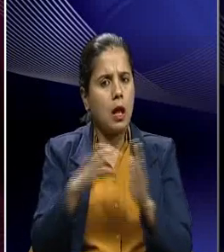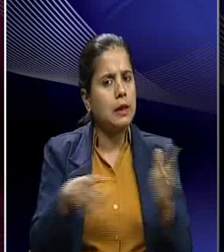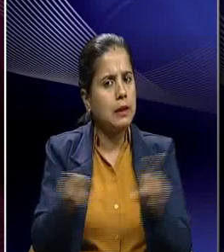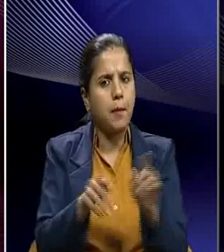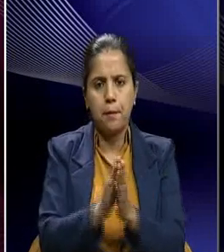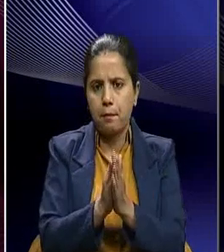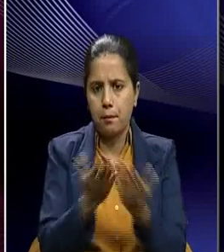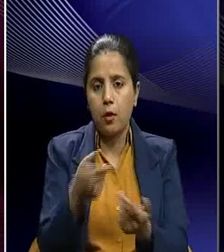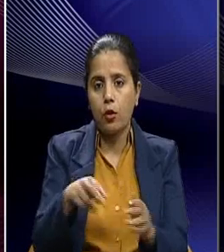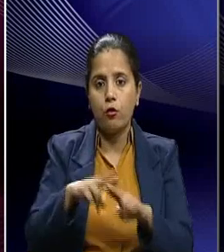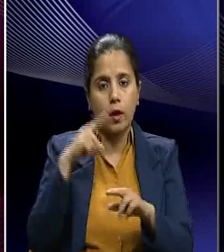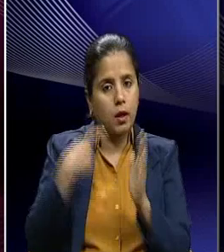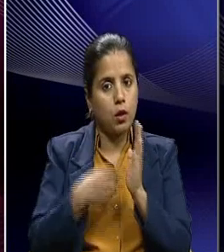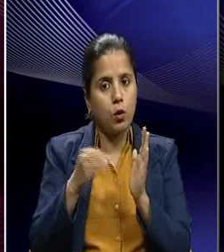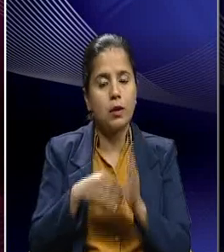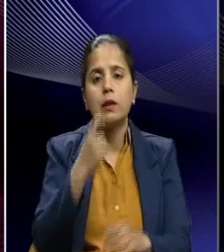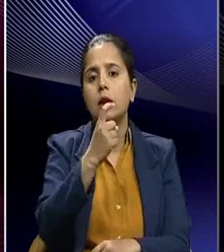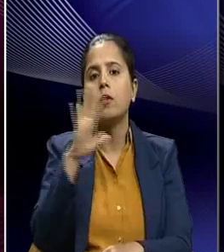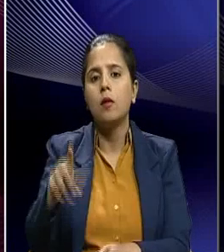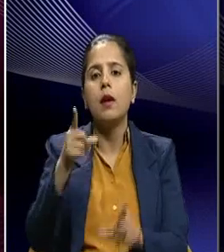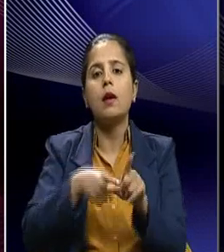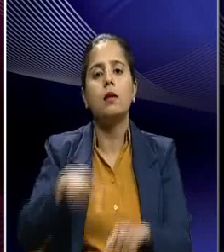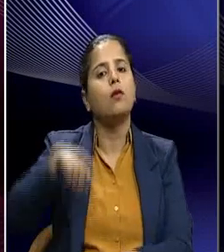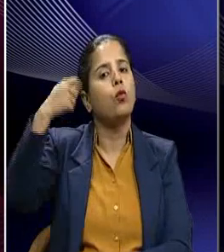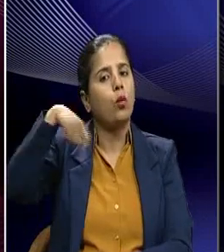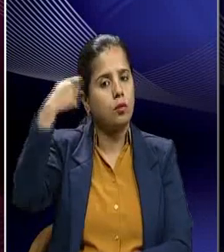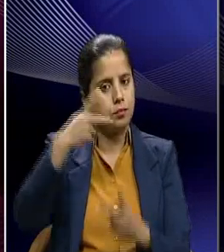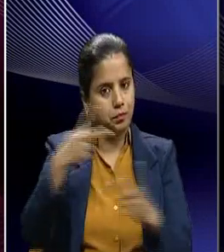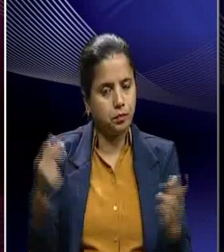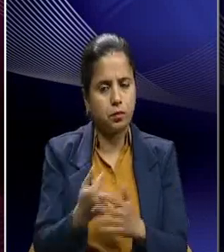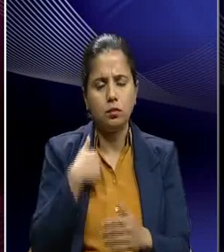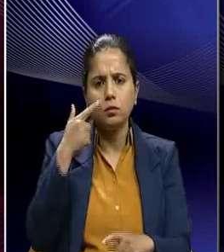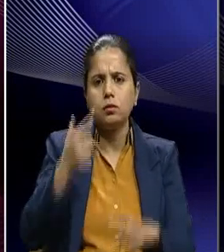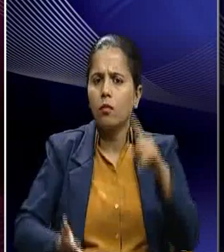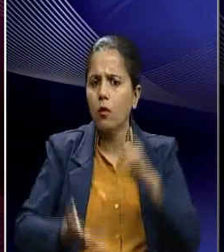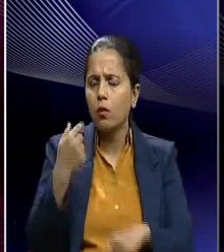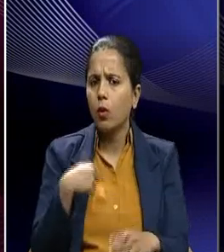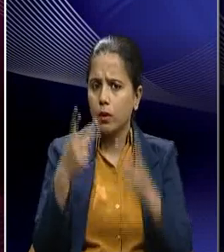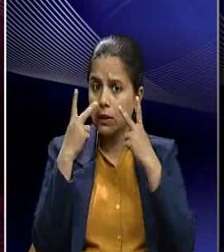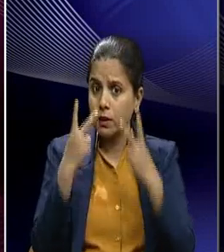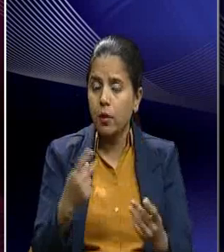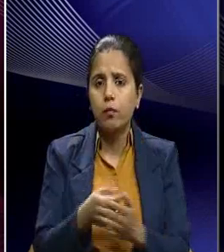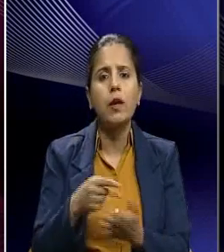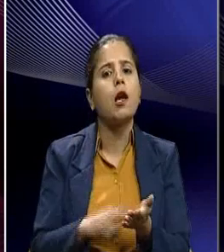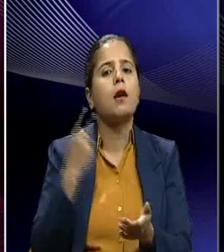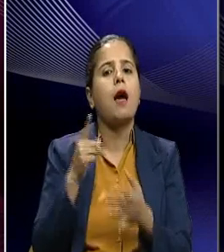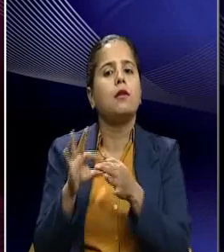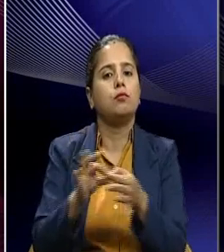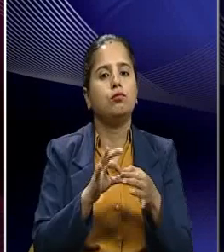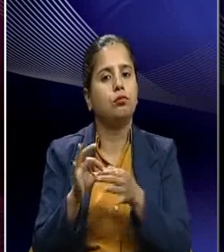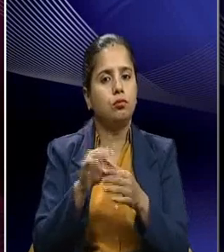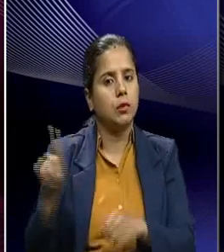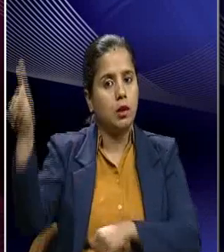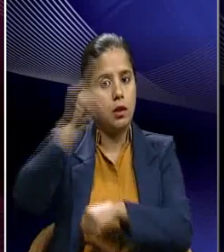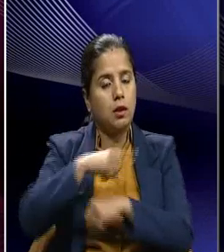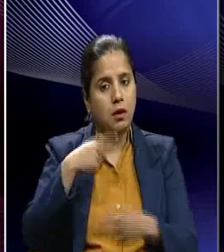Feroz Rangunwala's 75 Years of Indian Cinema. So we find that how the Rashti Ekta Divas or National